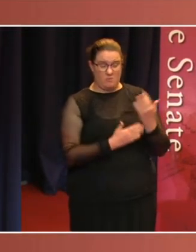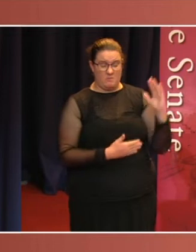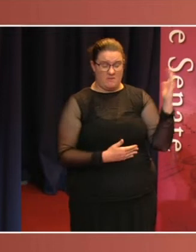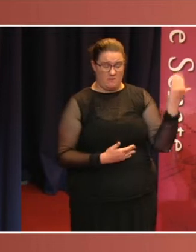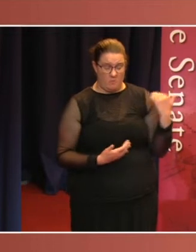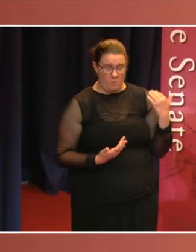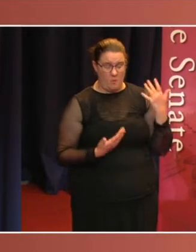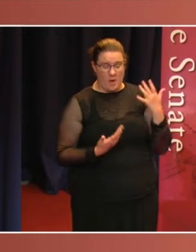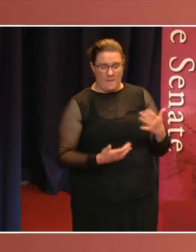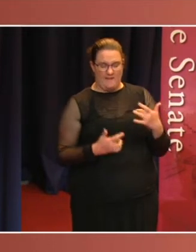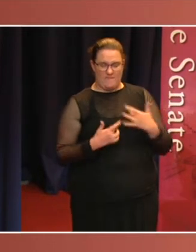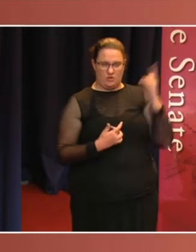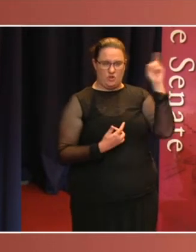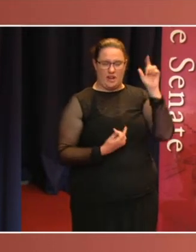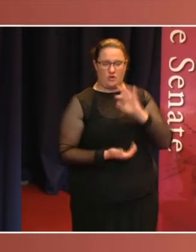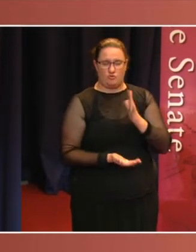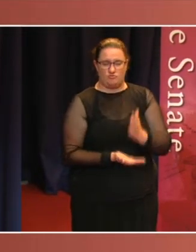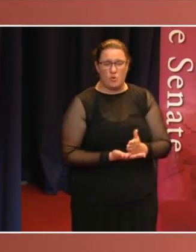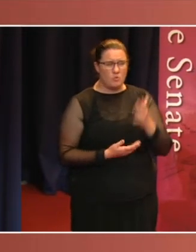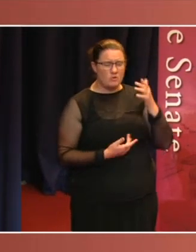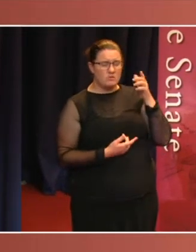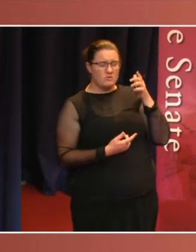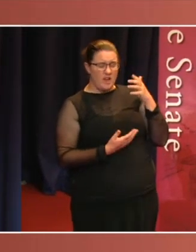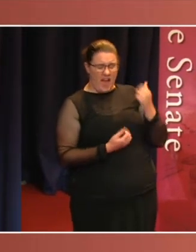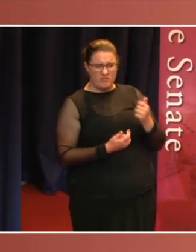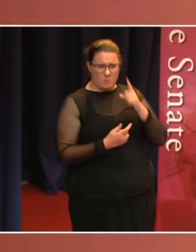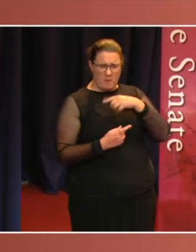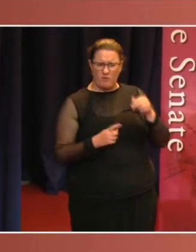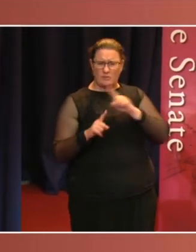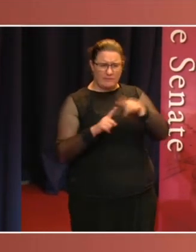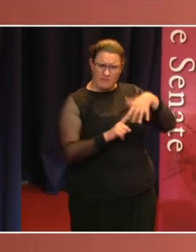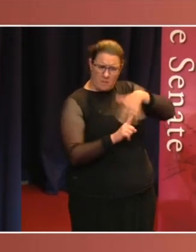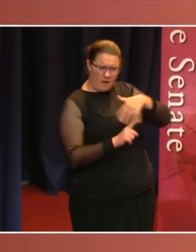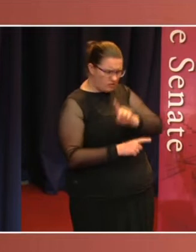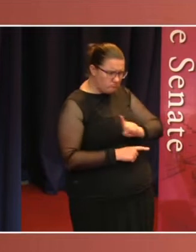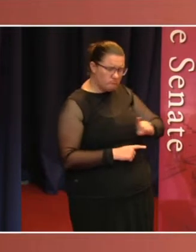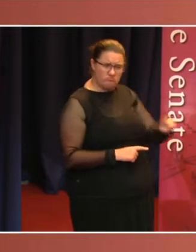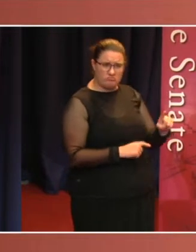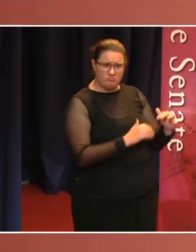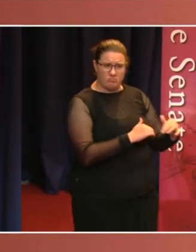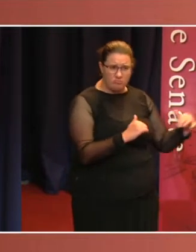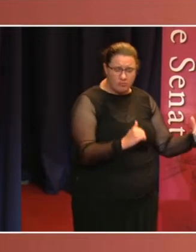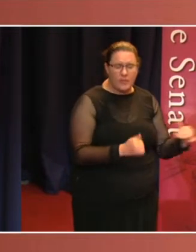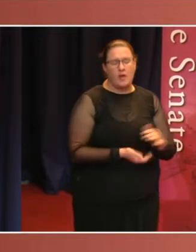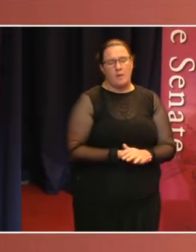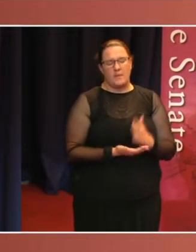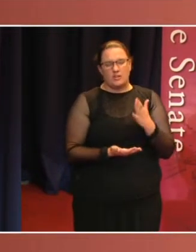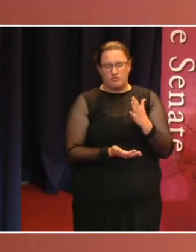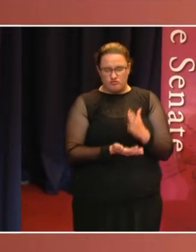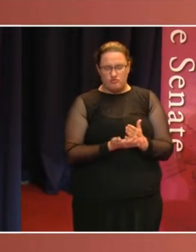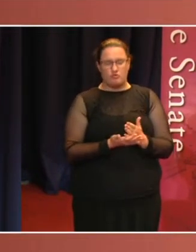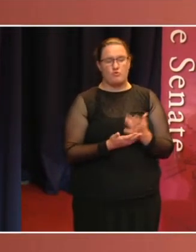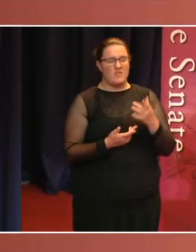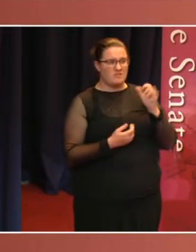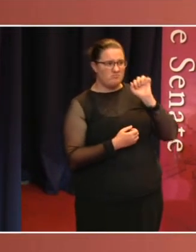people of diverse backgrounds elected to the House of Representatives. But it is true that proportionality means that a significant